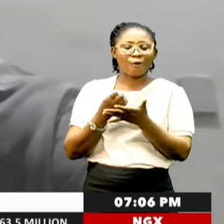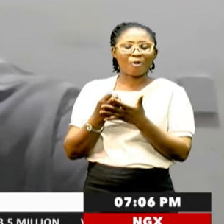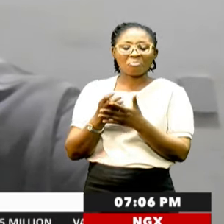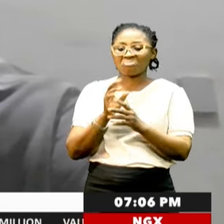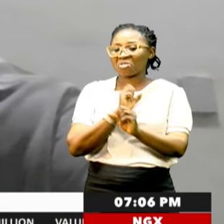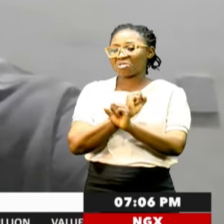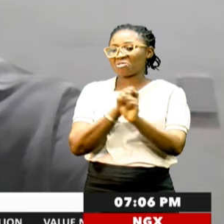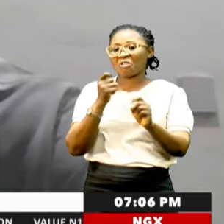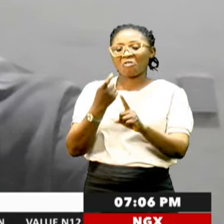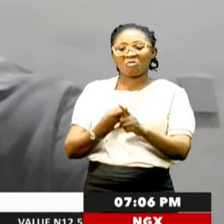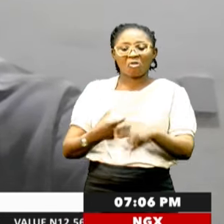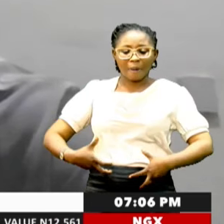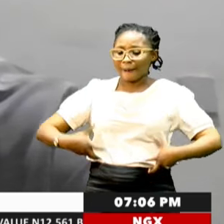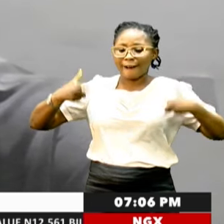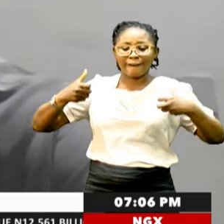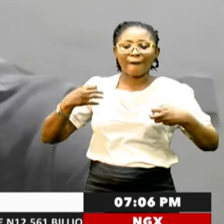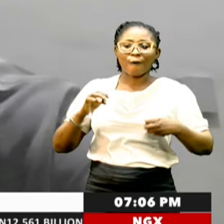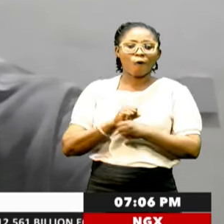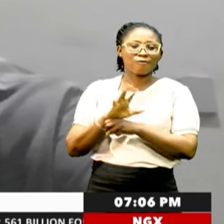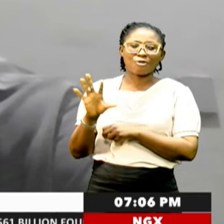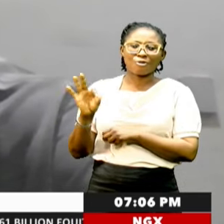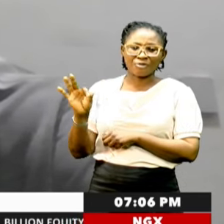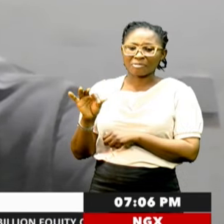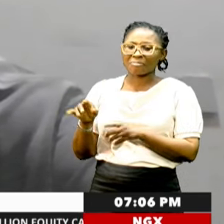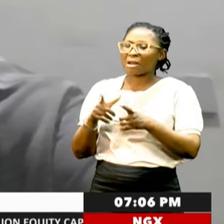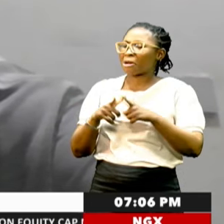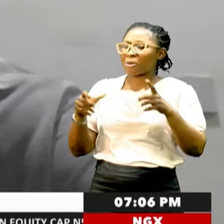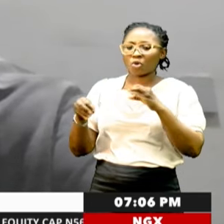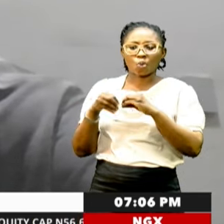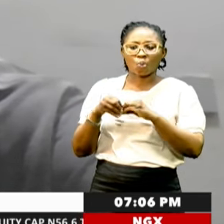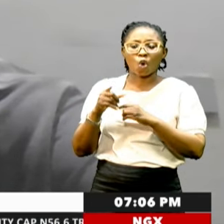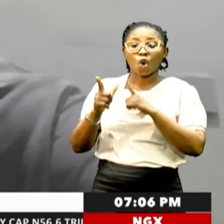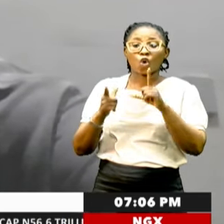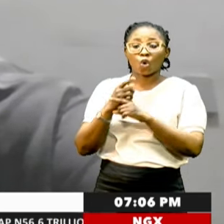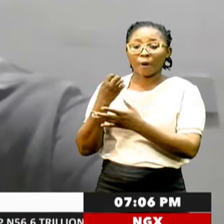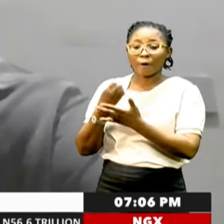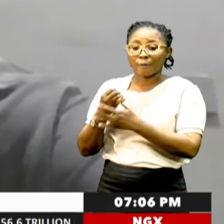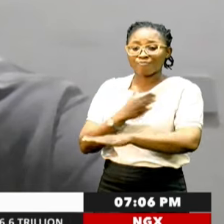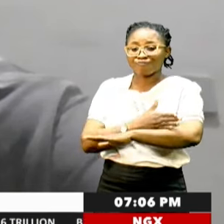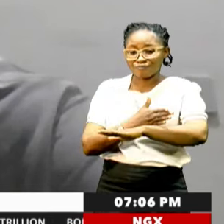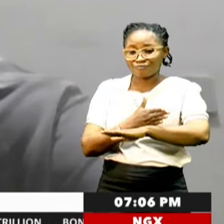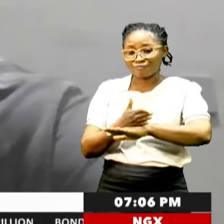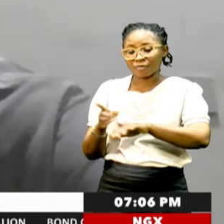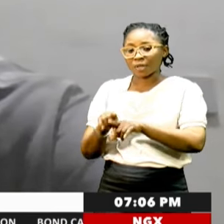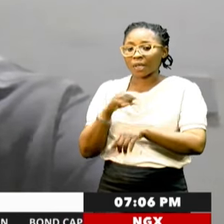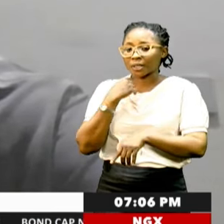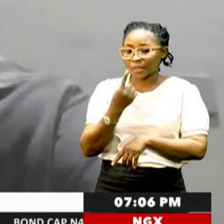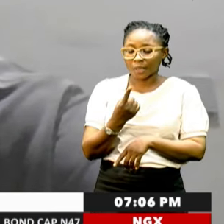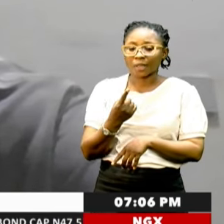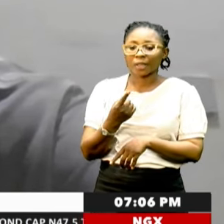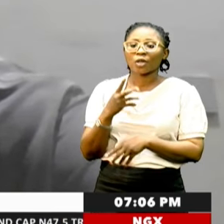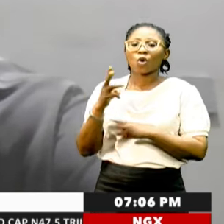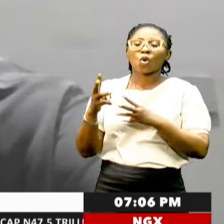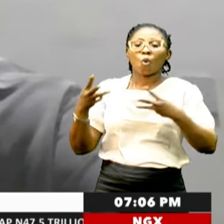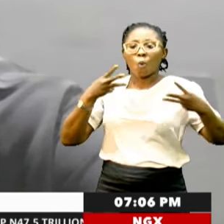from the wrath of COVID. And so on and so forth. The global economic recession, like I talked about earlier. The